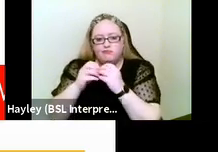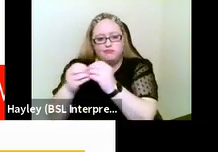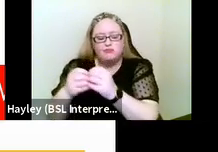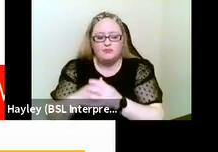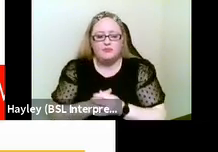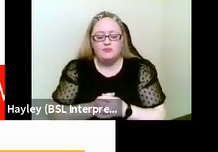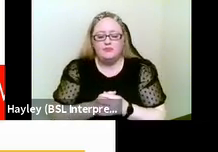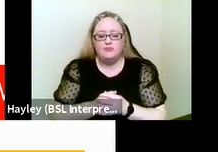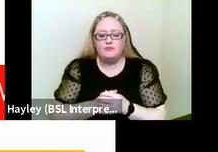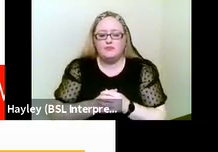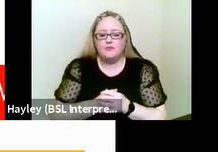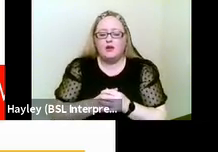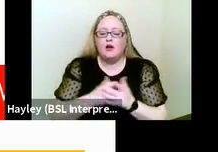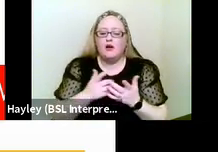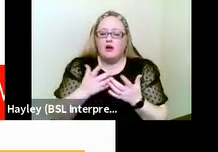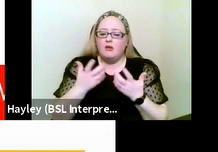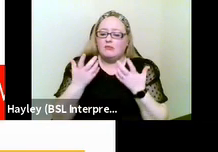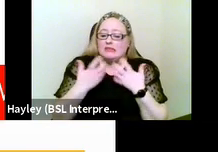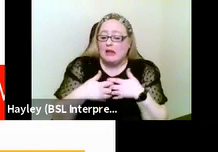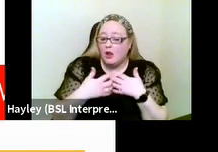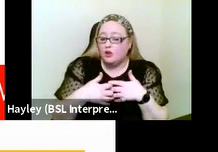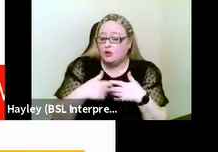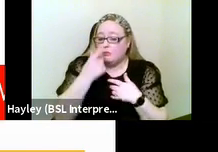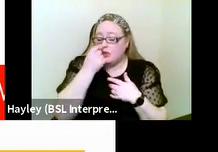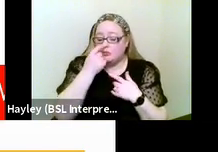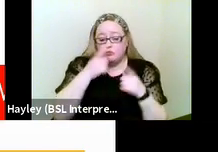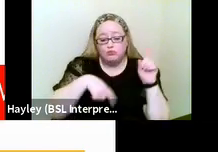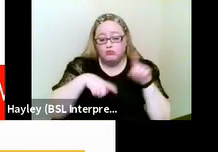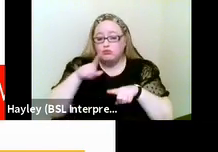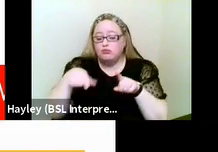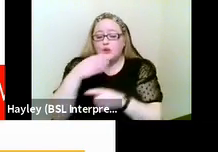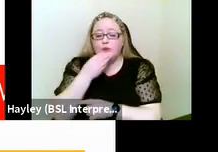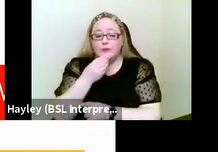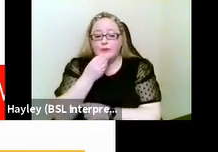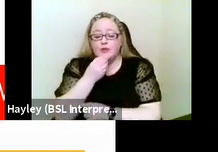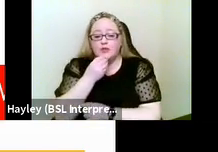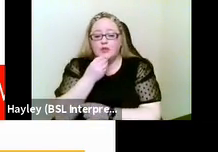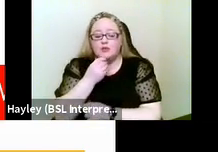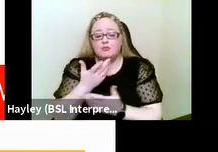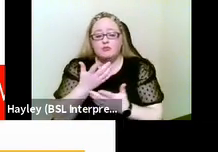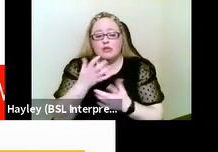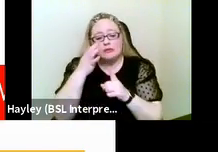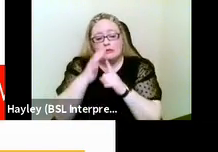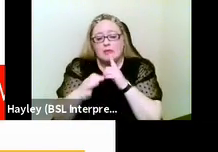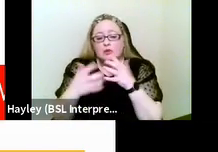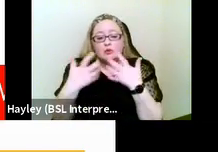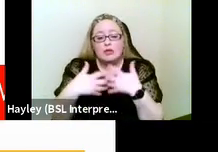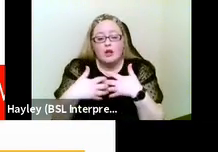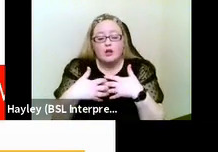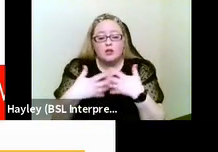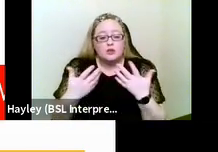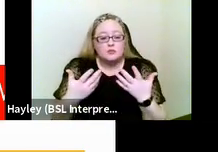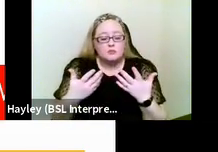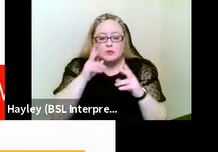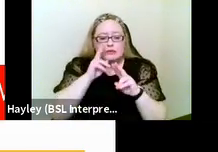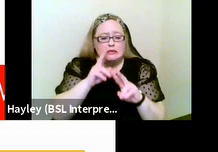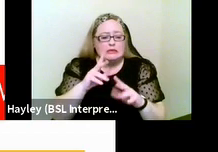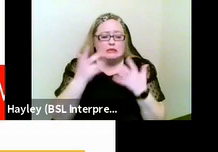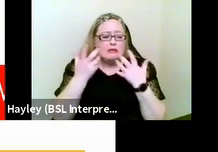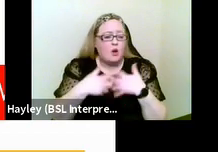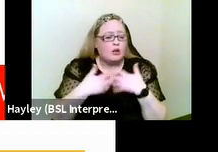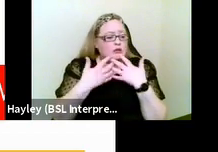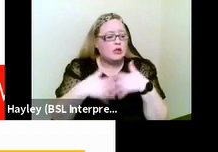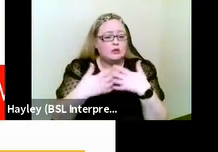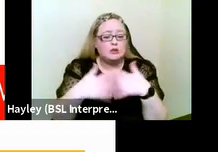might make use of a range of technologies. Now, whilst that might be specialist technology and we're seeing all sorts of those,